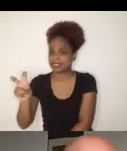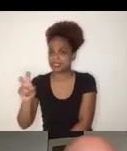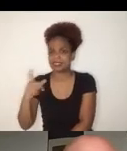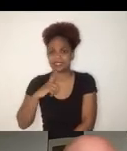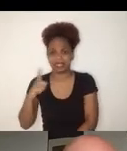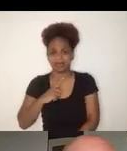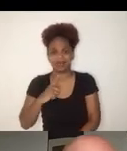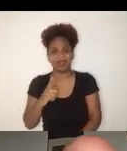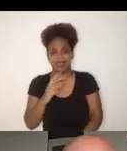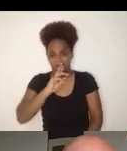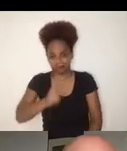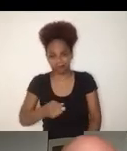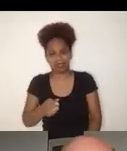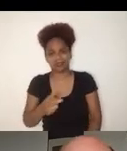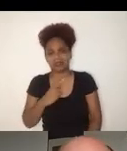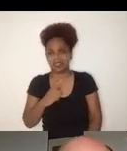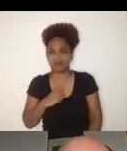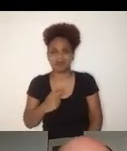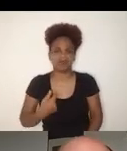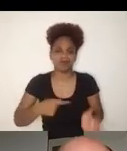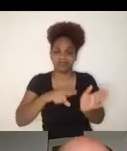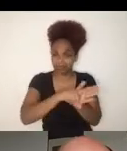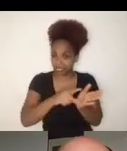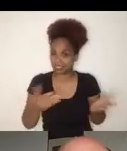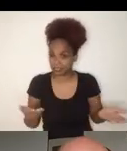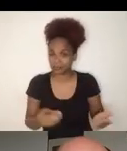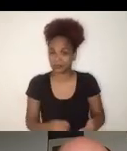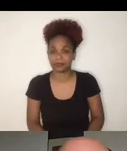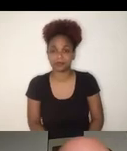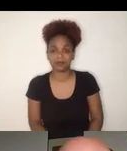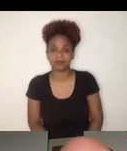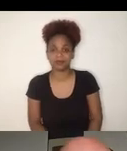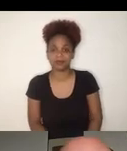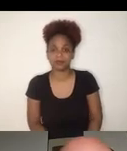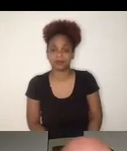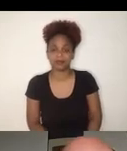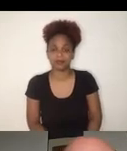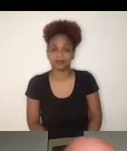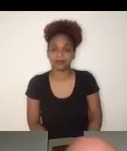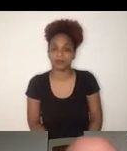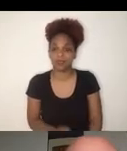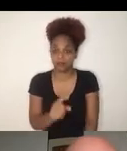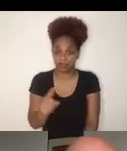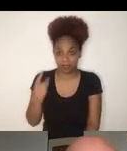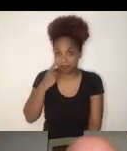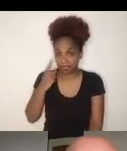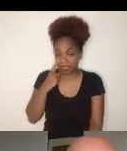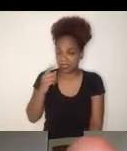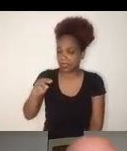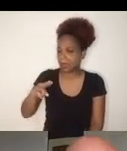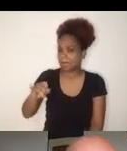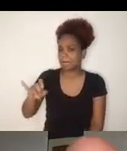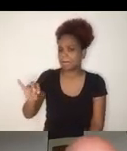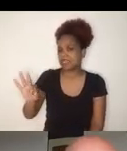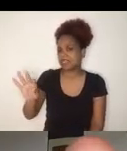And on the horizontal axis, you have the number of needs. Needs are a very important indicator